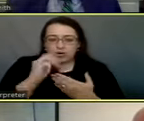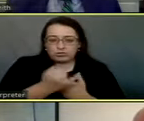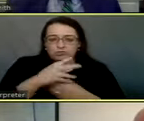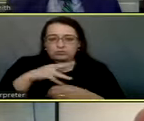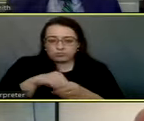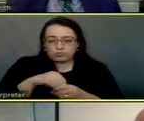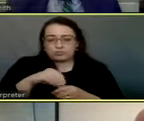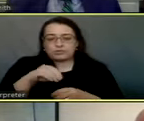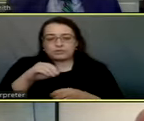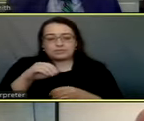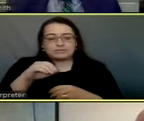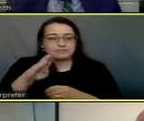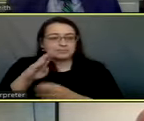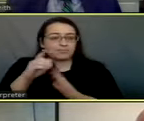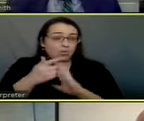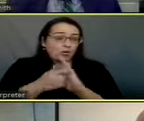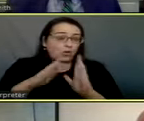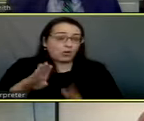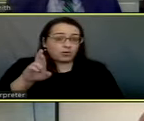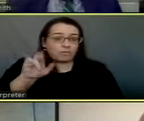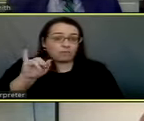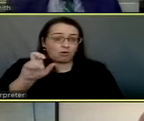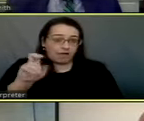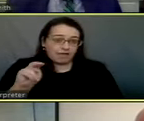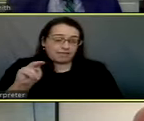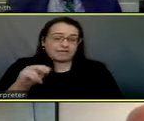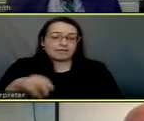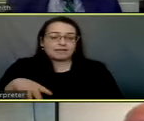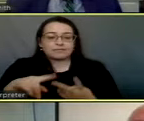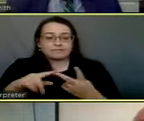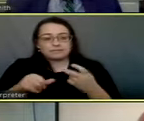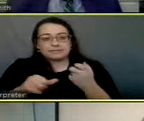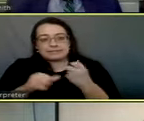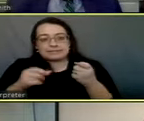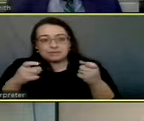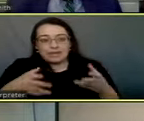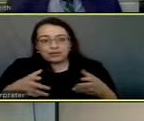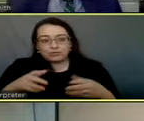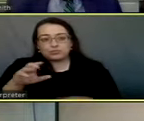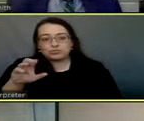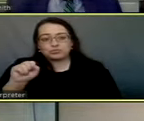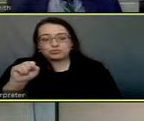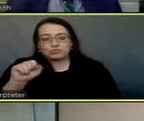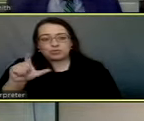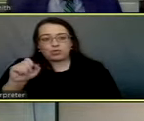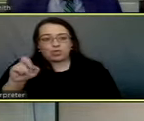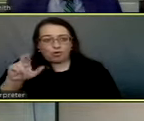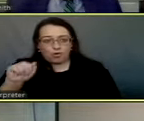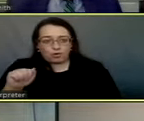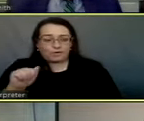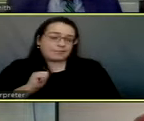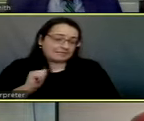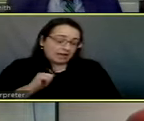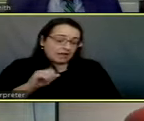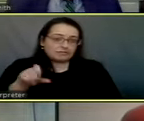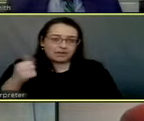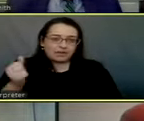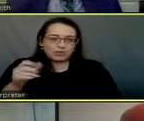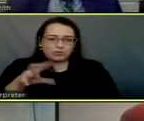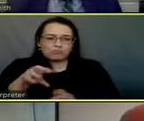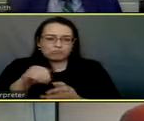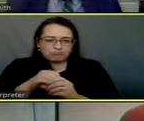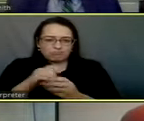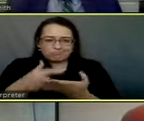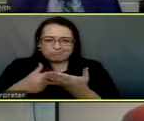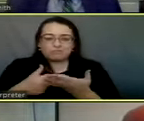city attorney Brian McWilliams and assistant city manager Laura Storrs. myself and anybody else that's needed